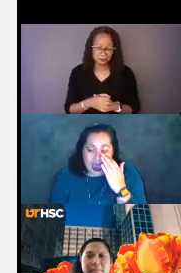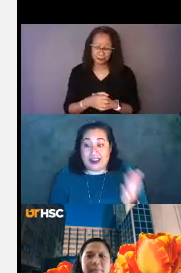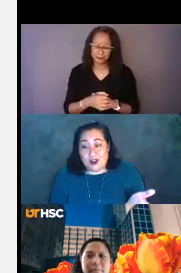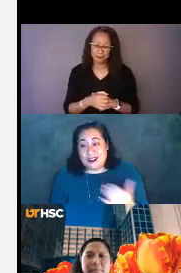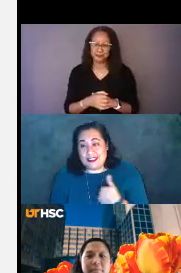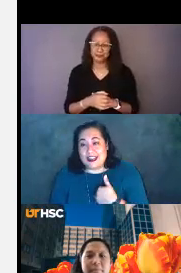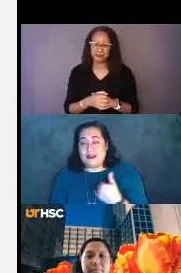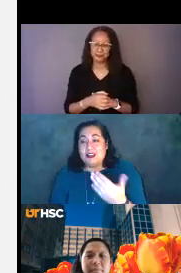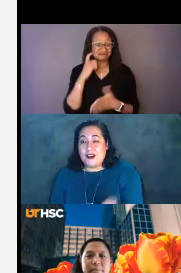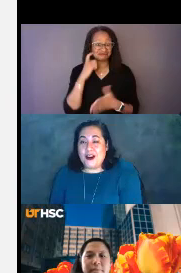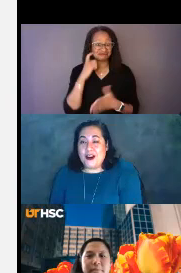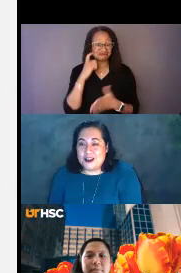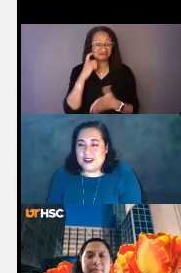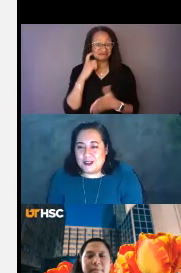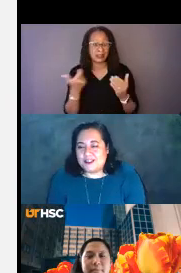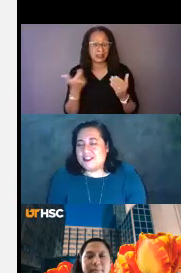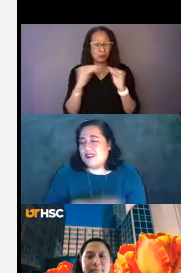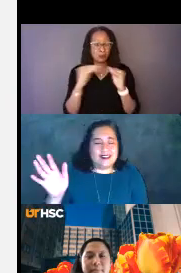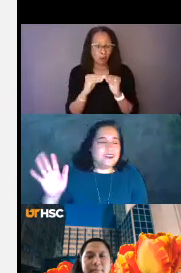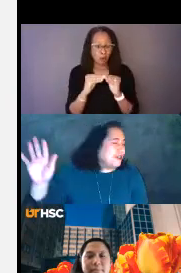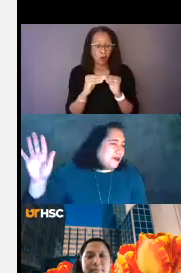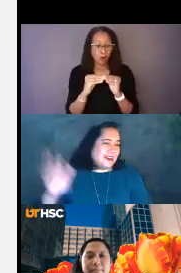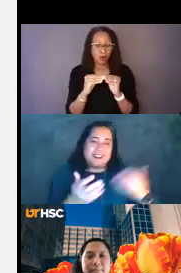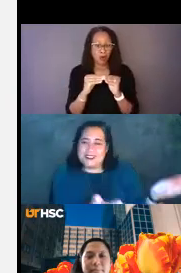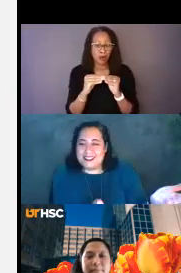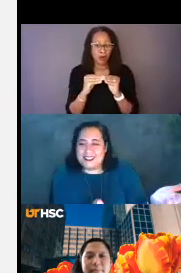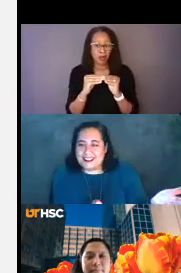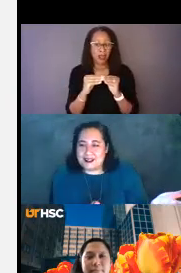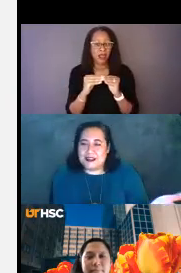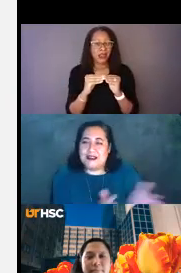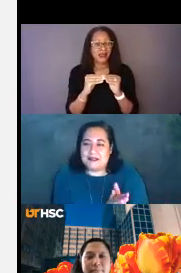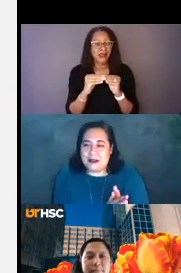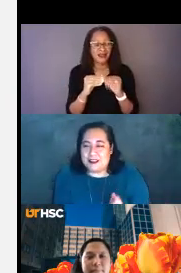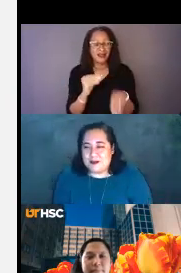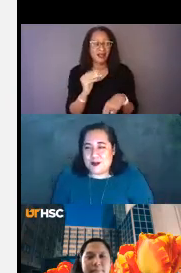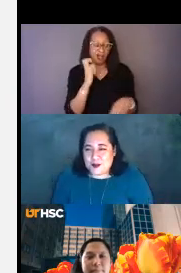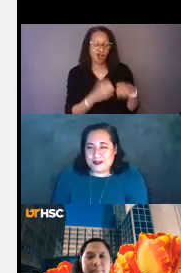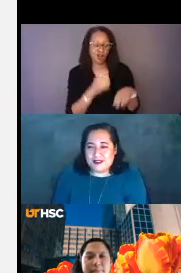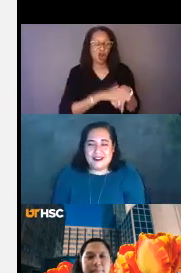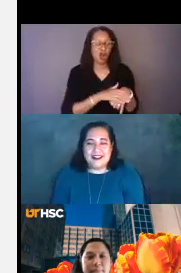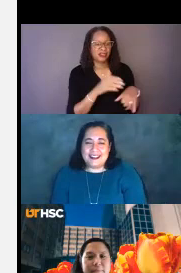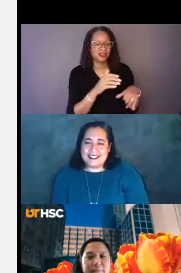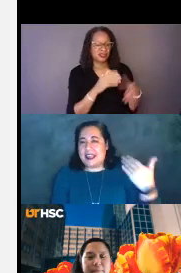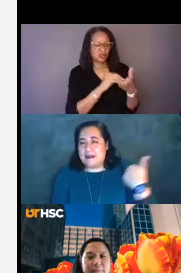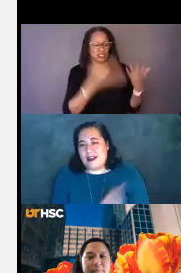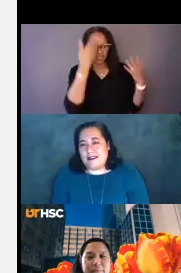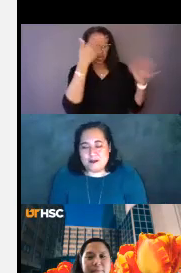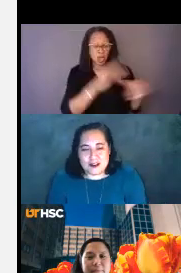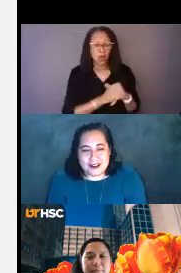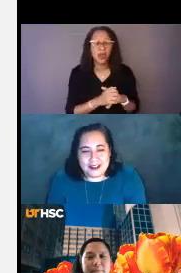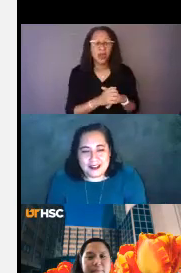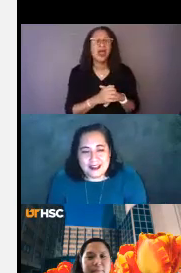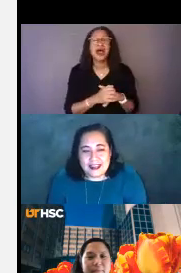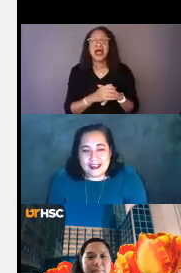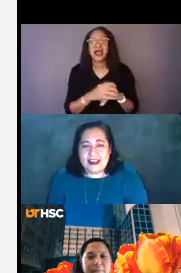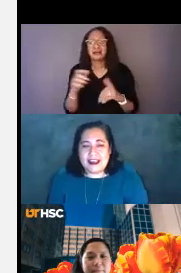I notice that I'm a little harder on the students that don't know me and the student that knows me, I'm a little more warm because they came back for more.